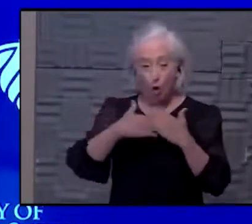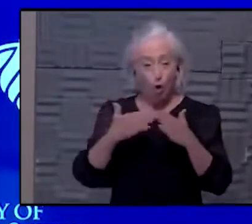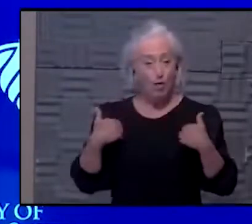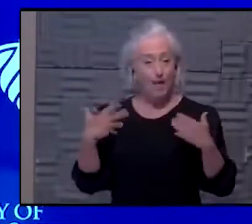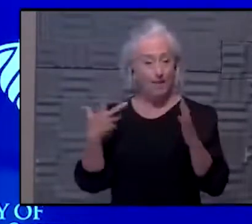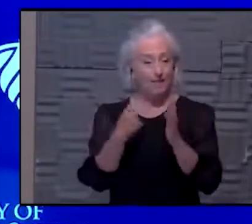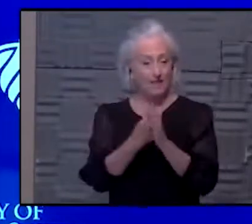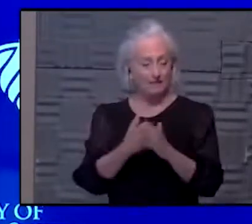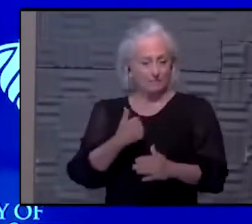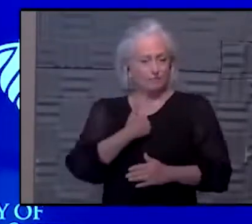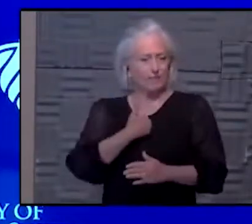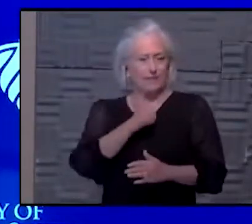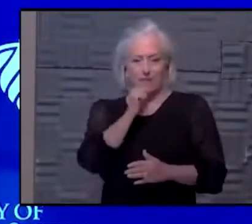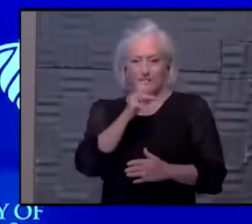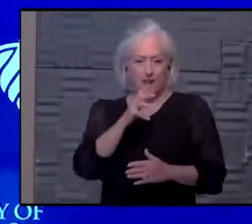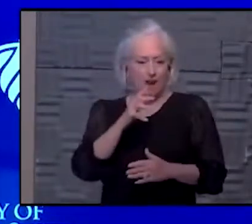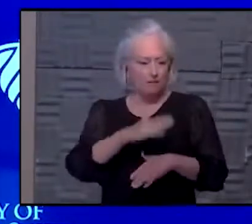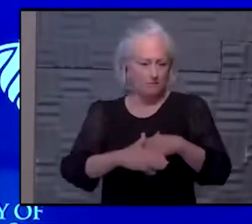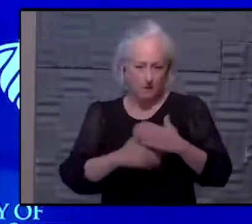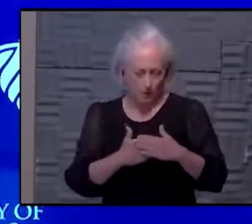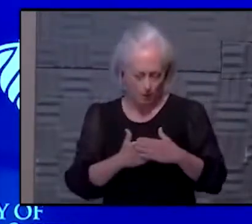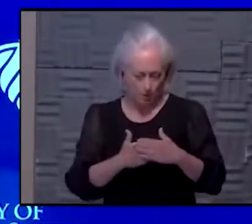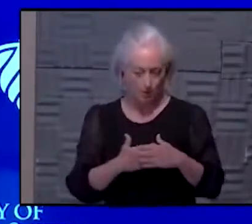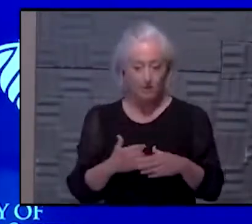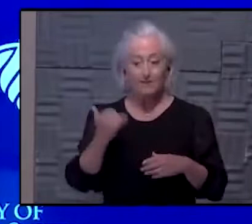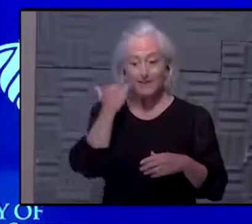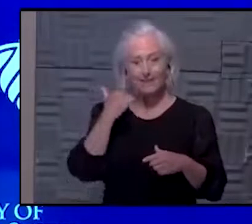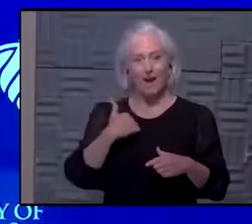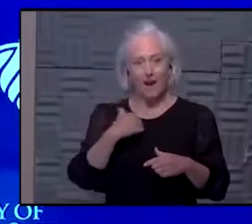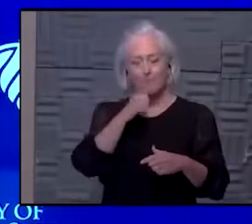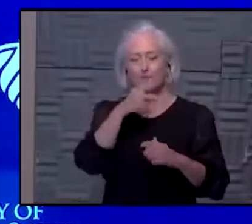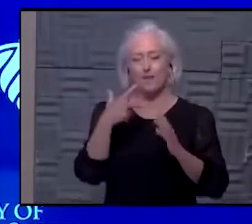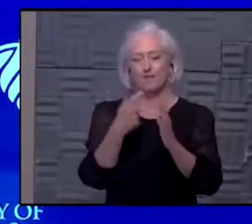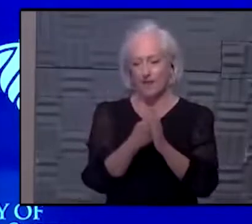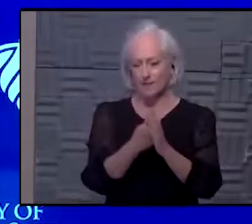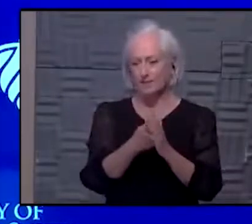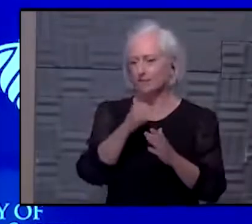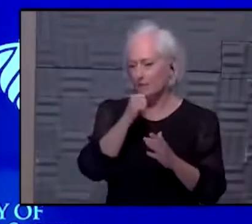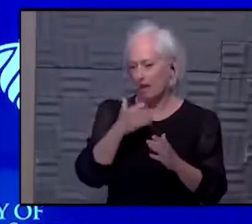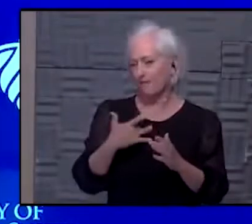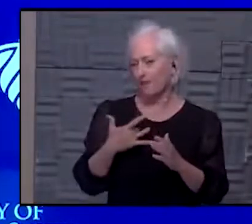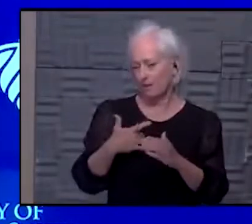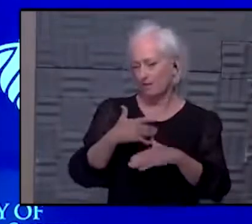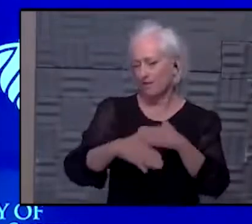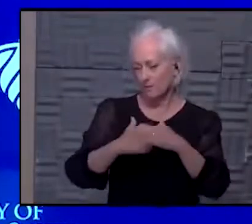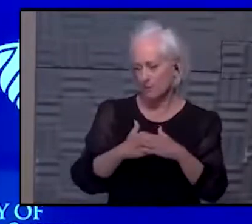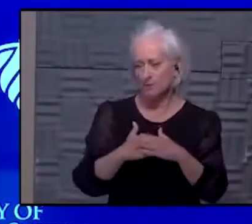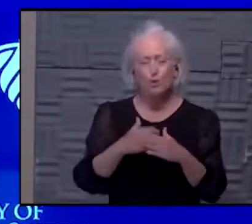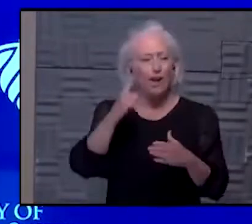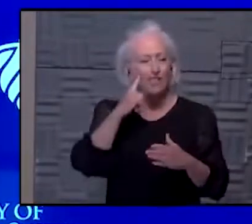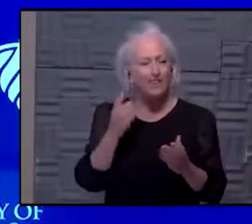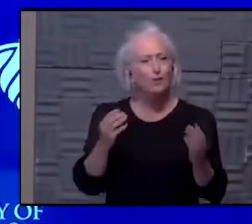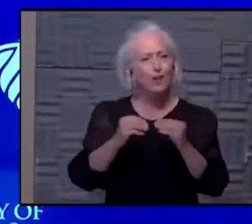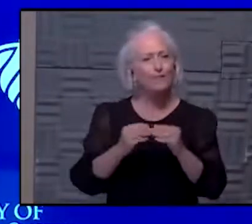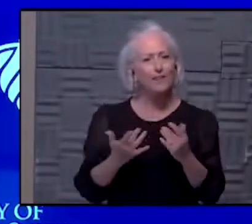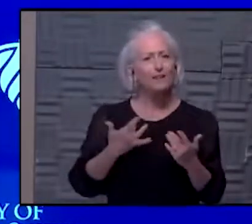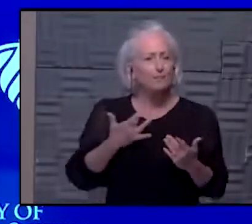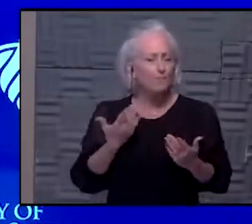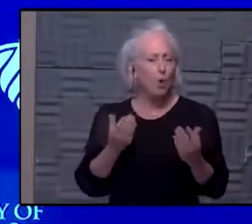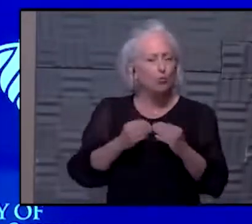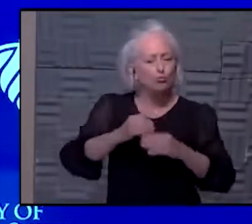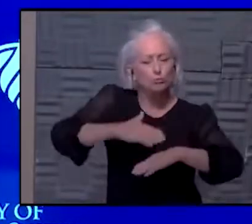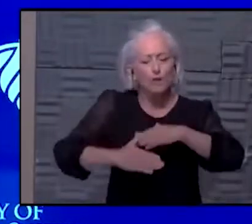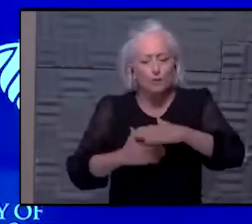felt comfortable if I had not been vaccinated. So I think you can feel a lot more secure in your life. I think you can get much more back to normal.